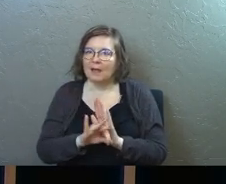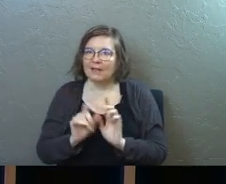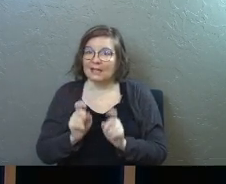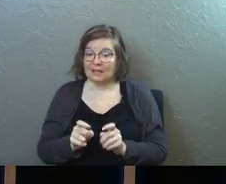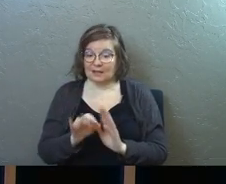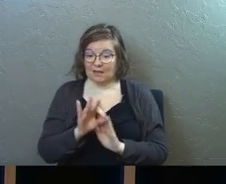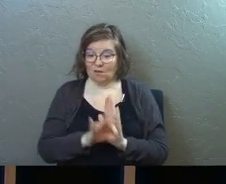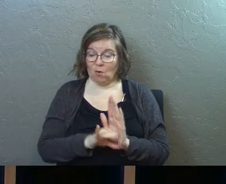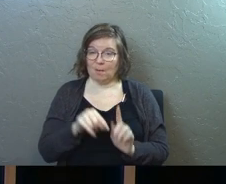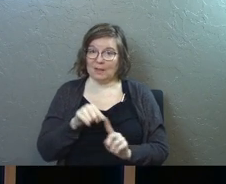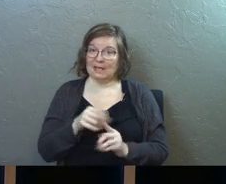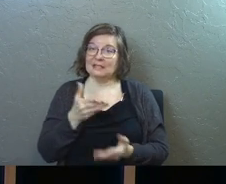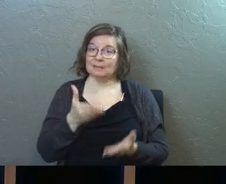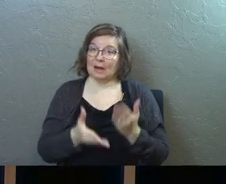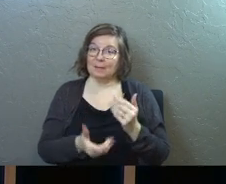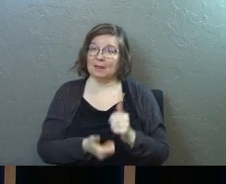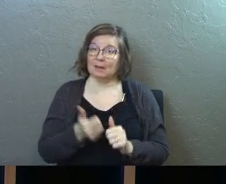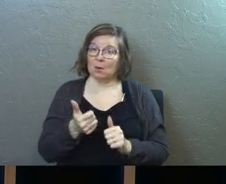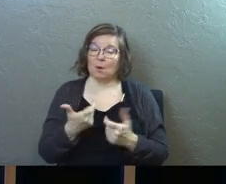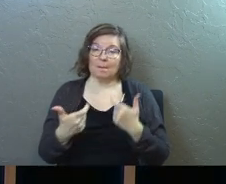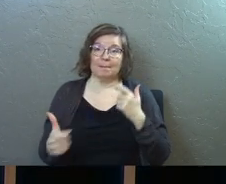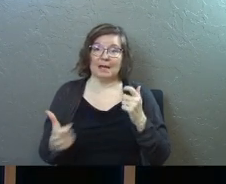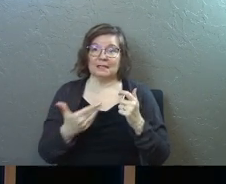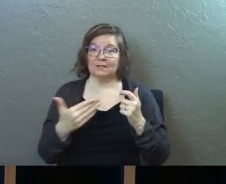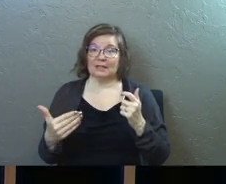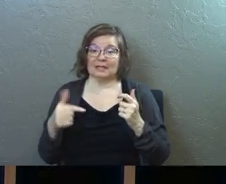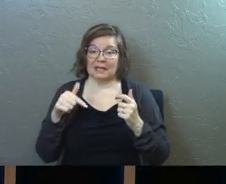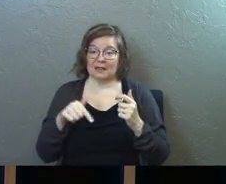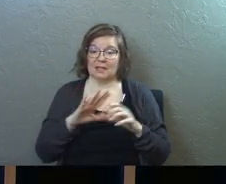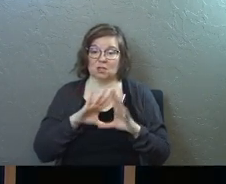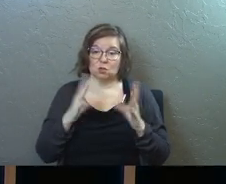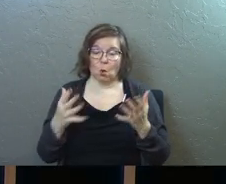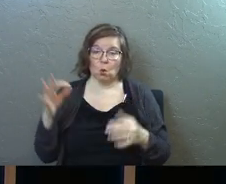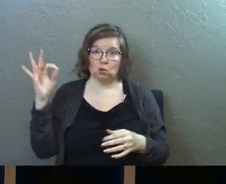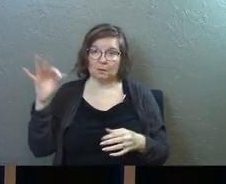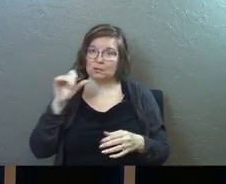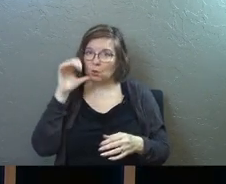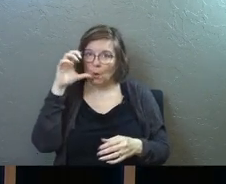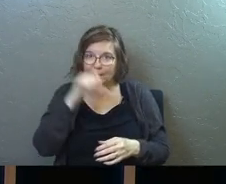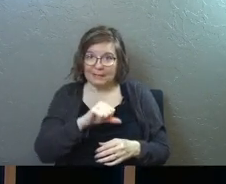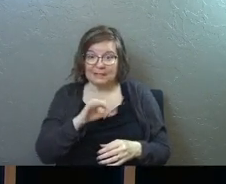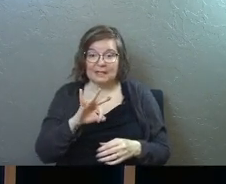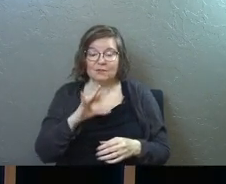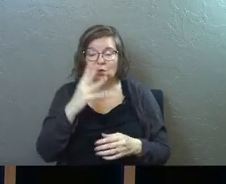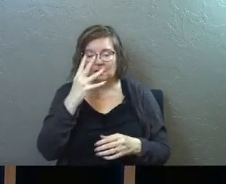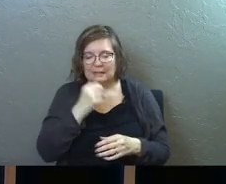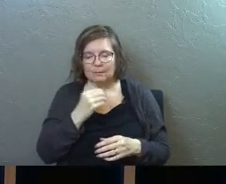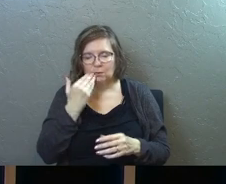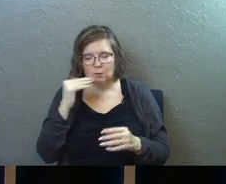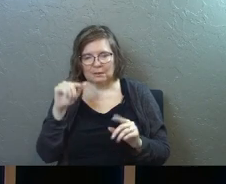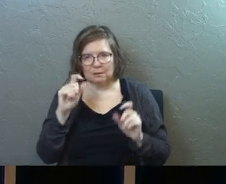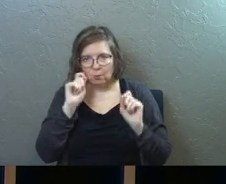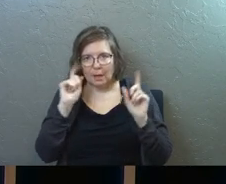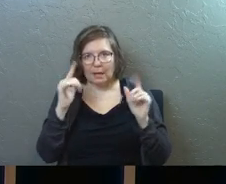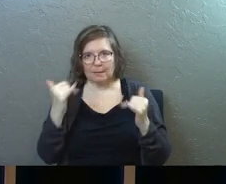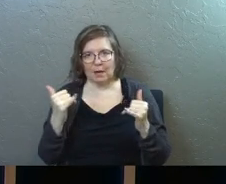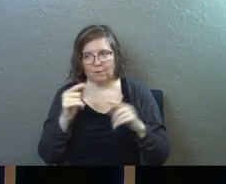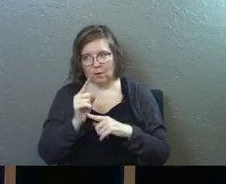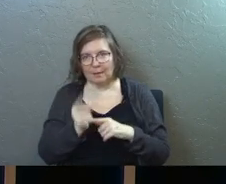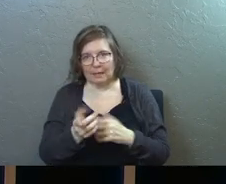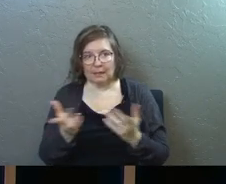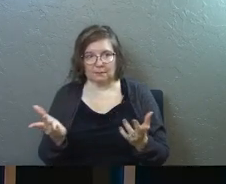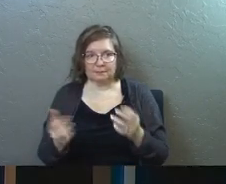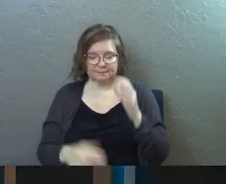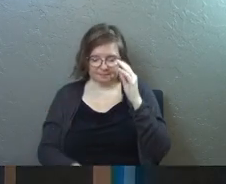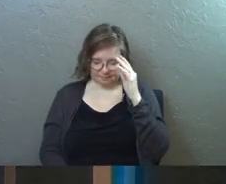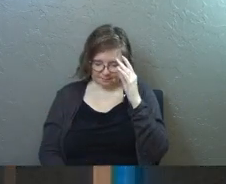this formula is probably the most massive thing in this whole sermon so don't miss this if you're asleep you need to wake up right now at least for a